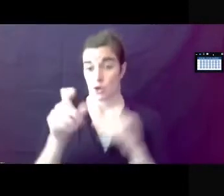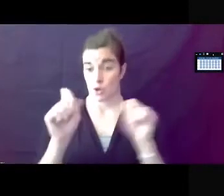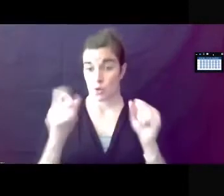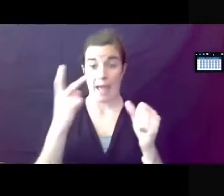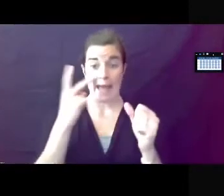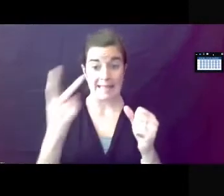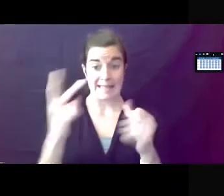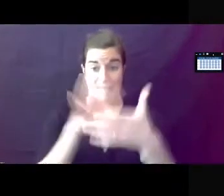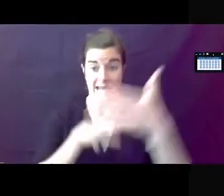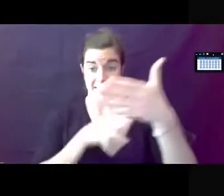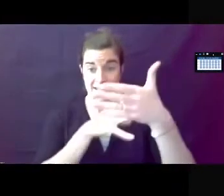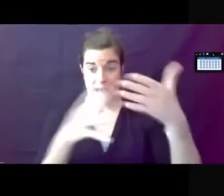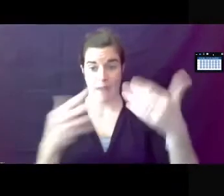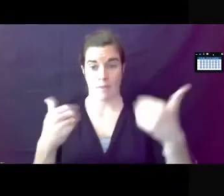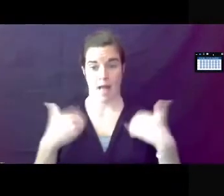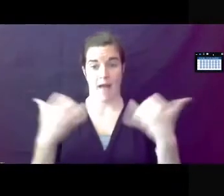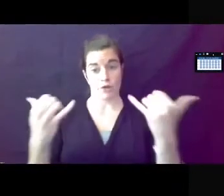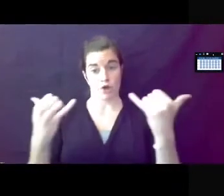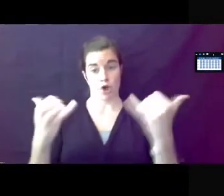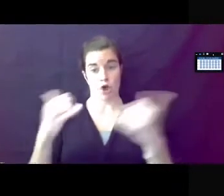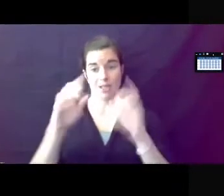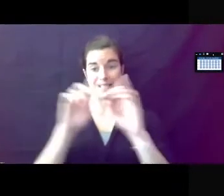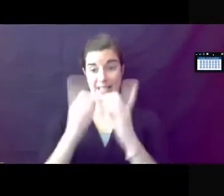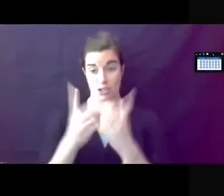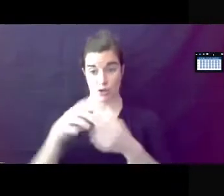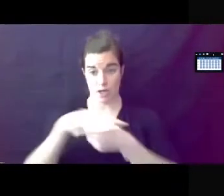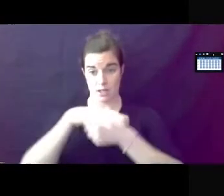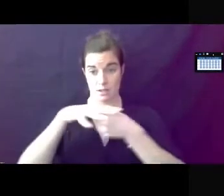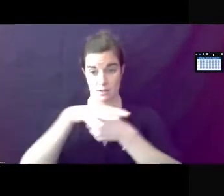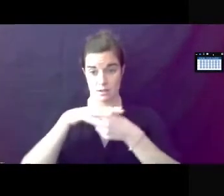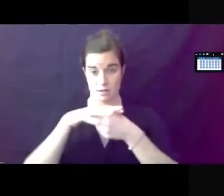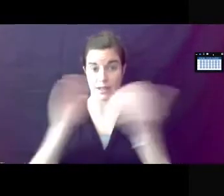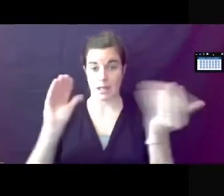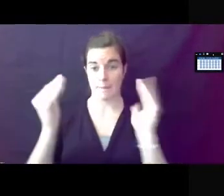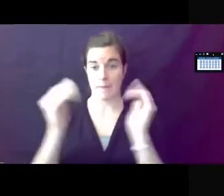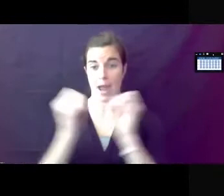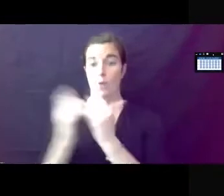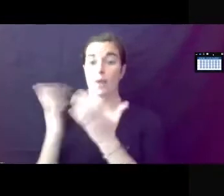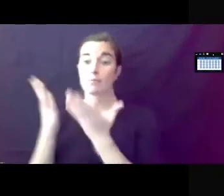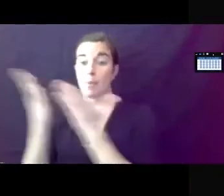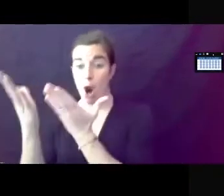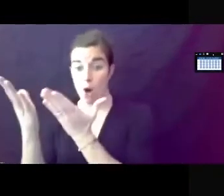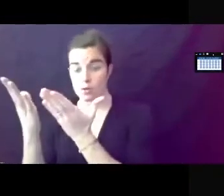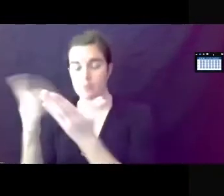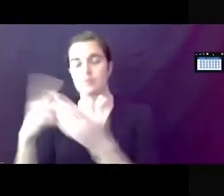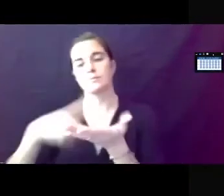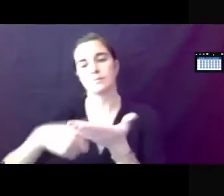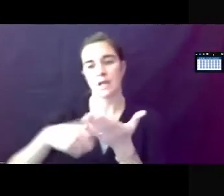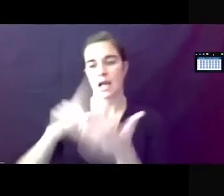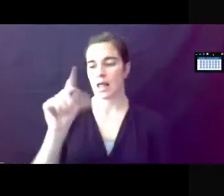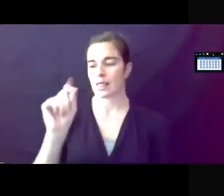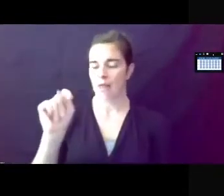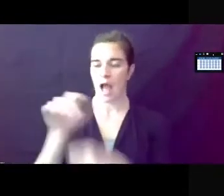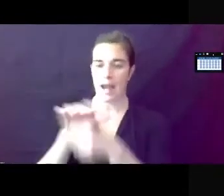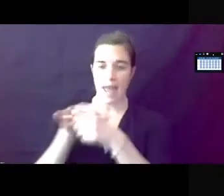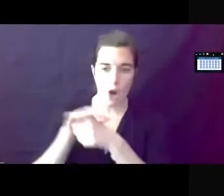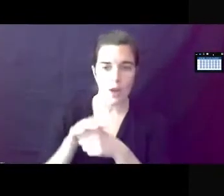on this table, it has the current district versus the proposed, and it goes through lot area, lot width,